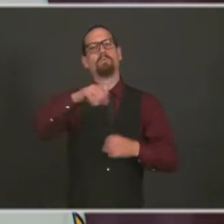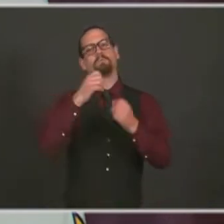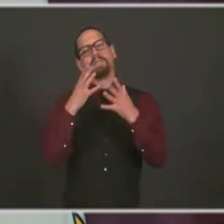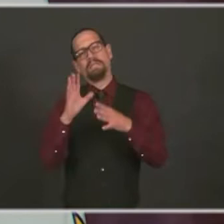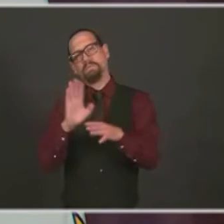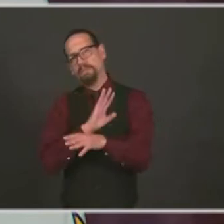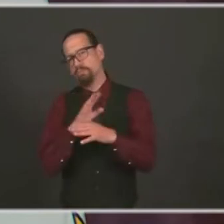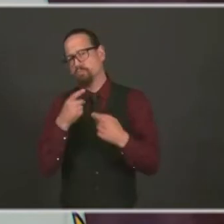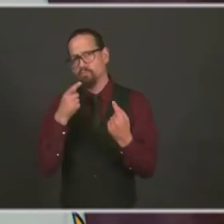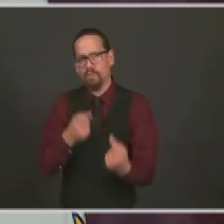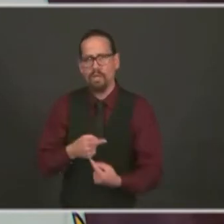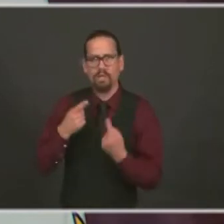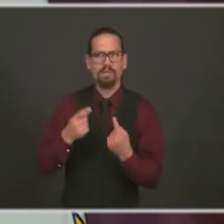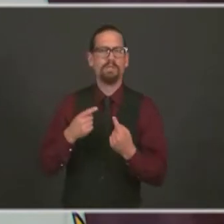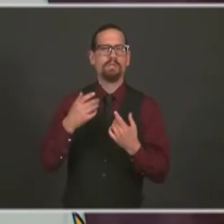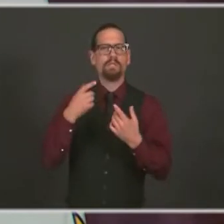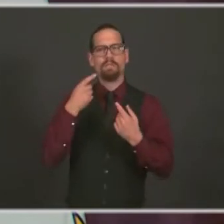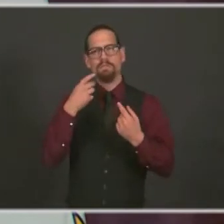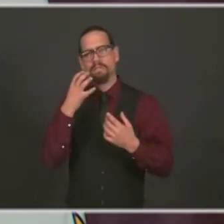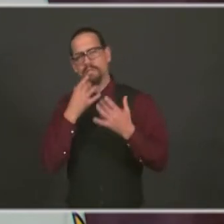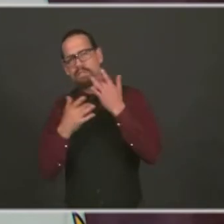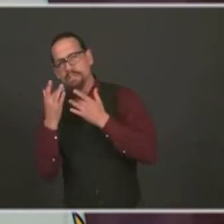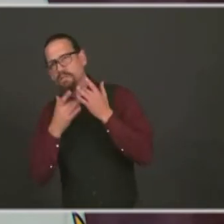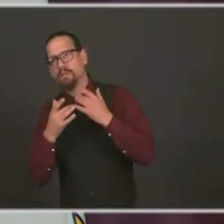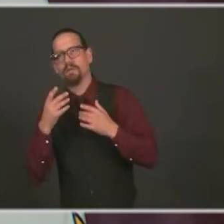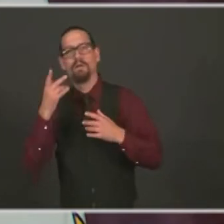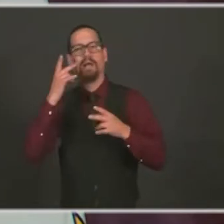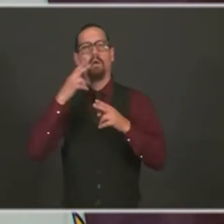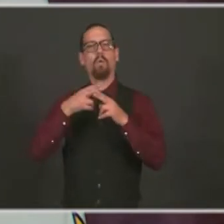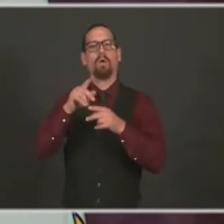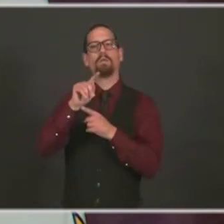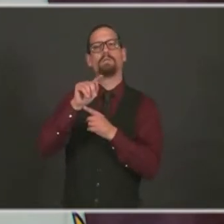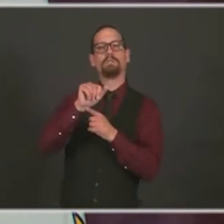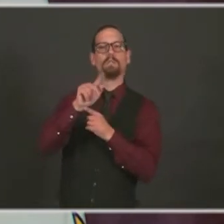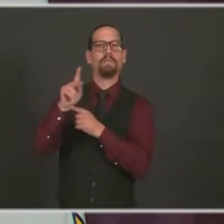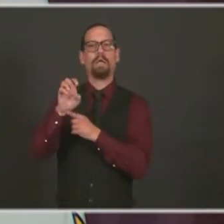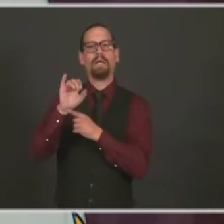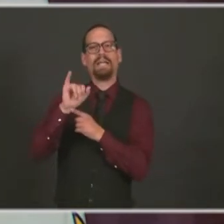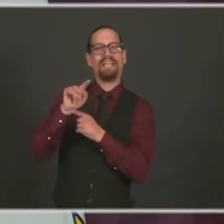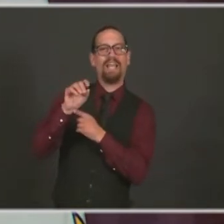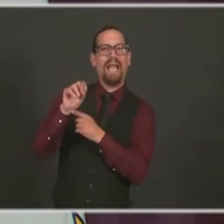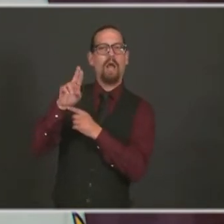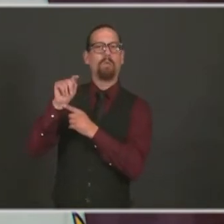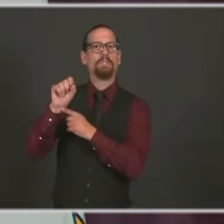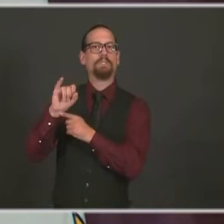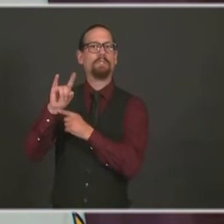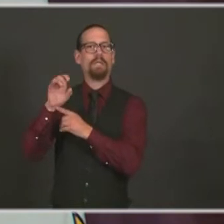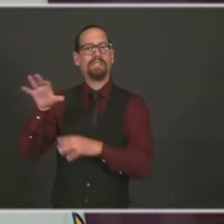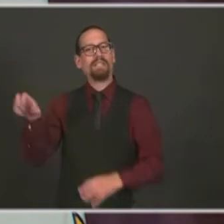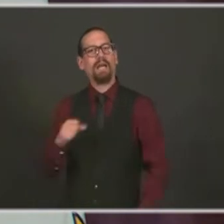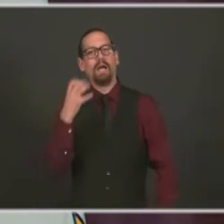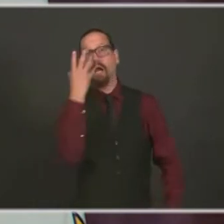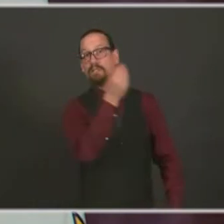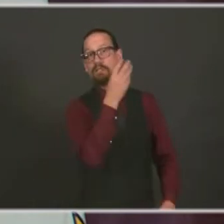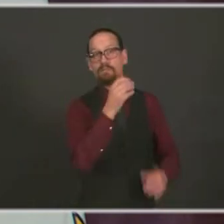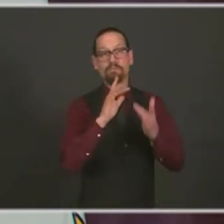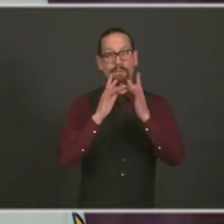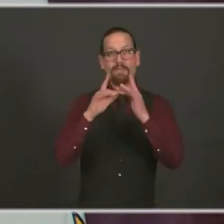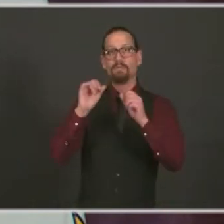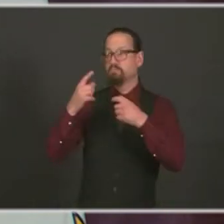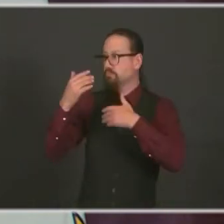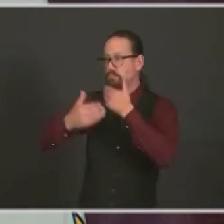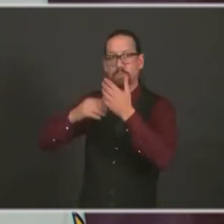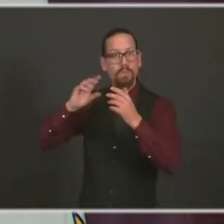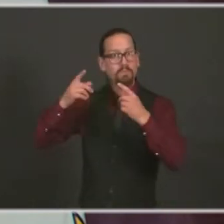success, so we're going to continue with that. And again, we're launching more broad relief for businesses.